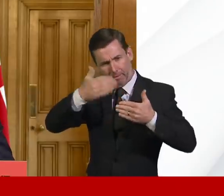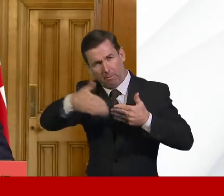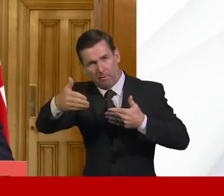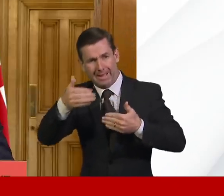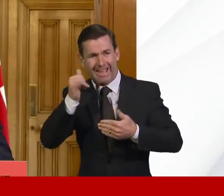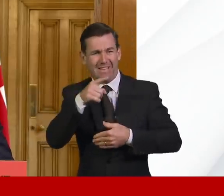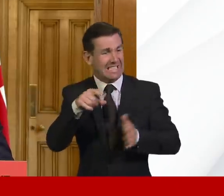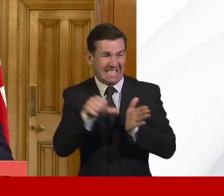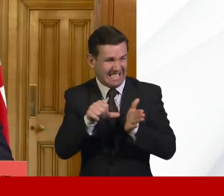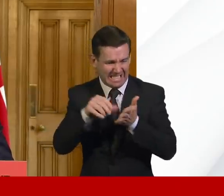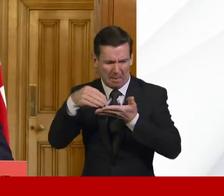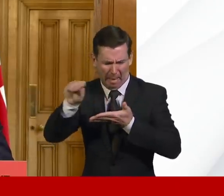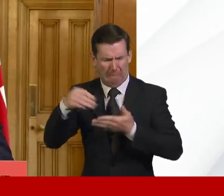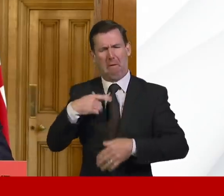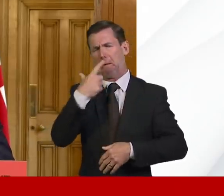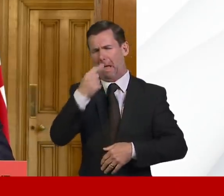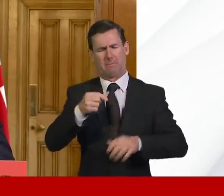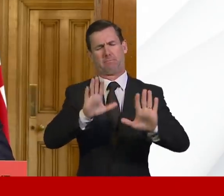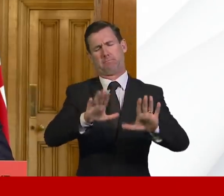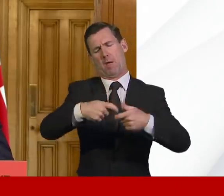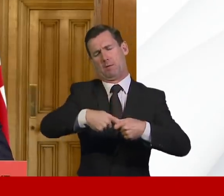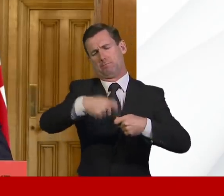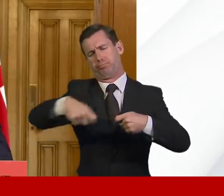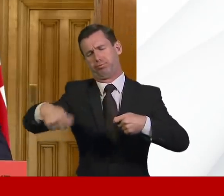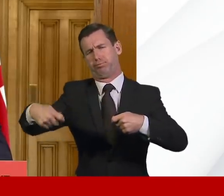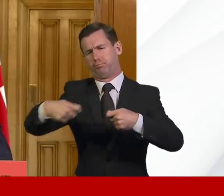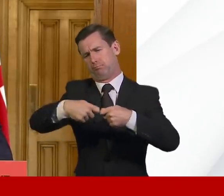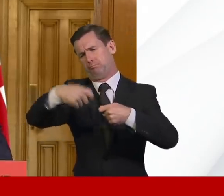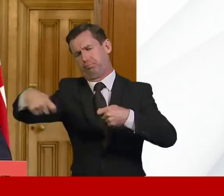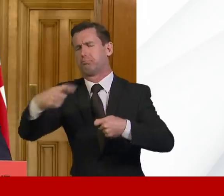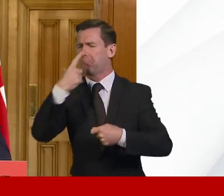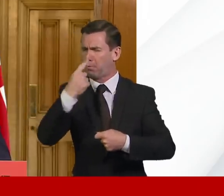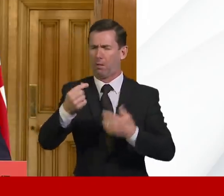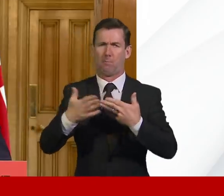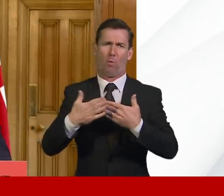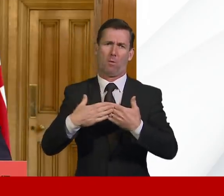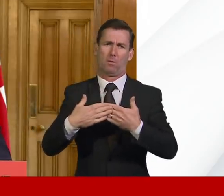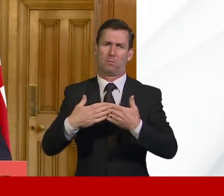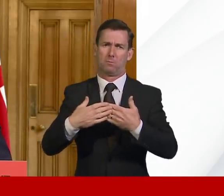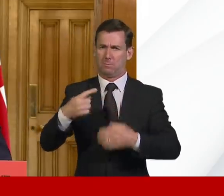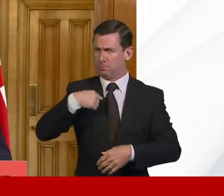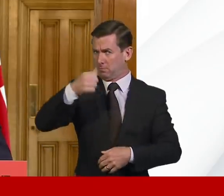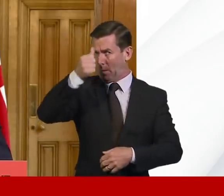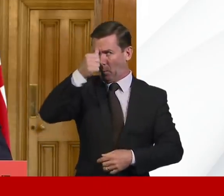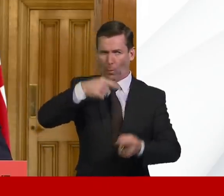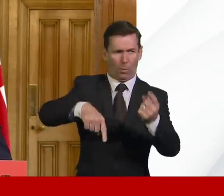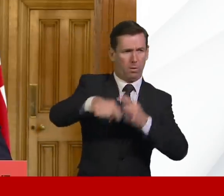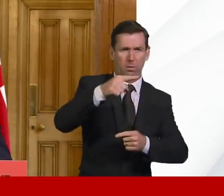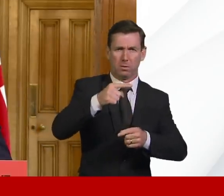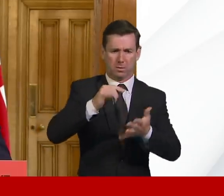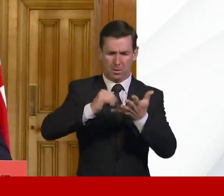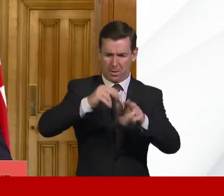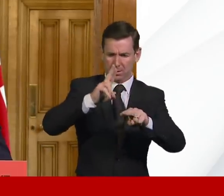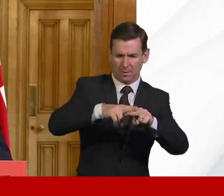further extensions, if needed. I recognise just how hard employees, business owners and